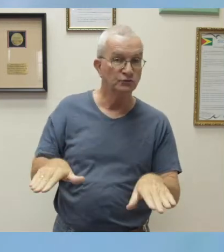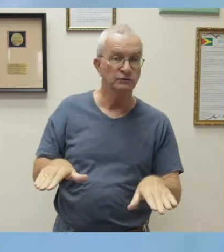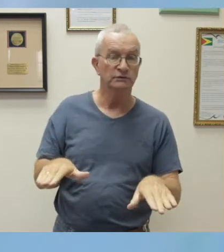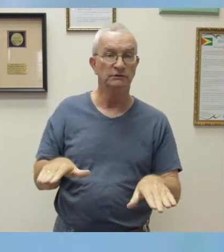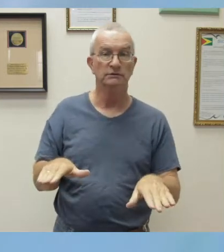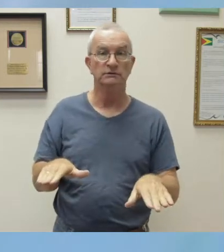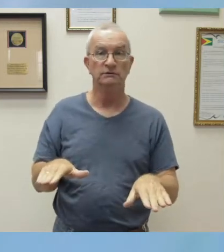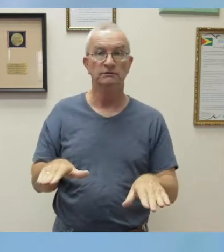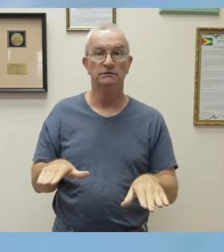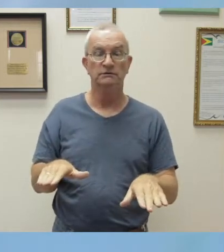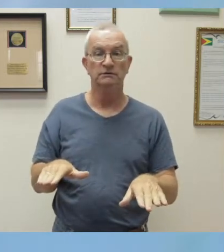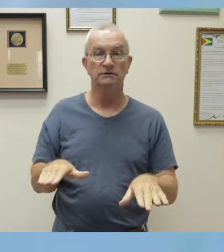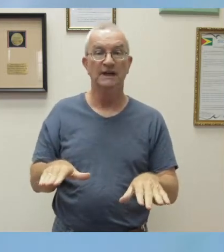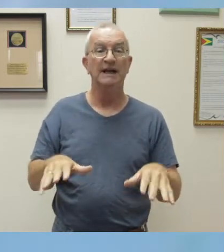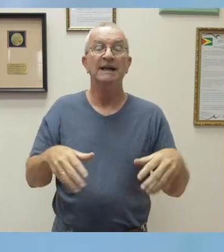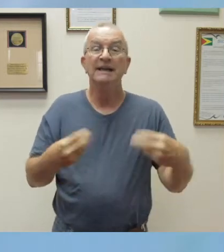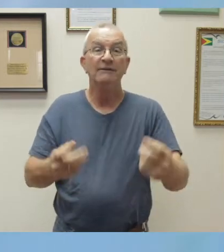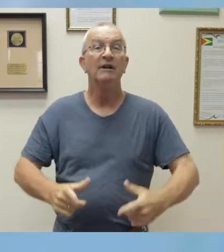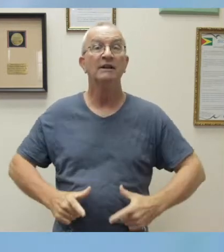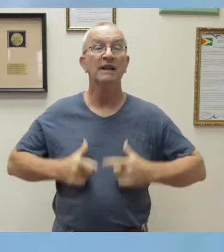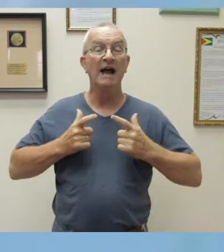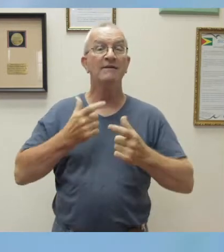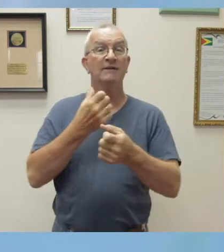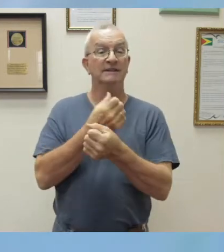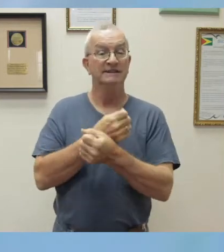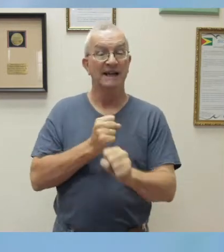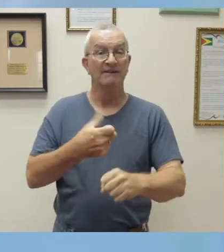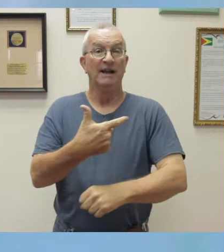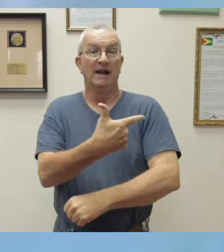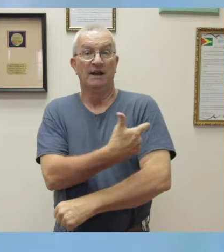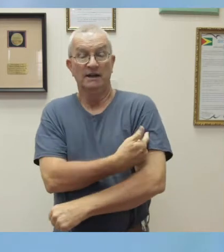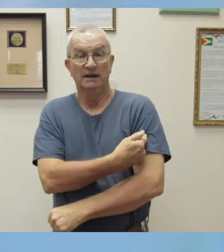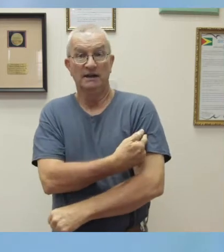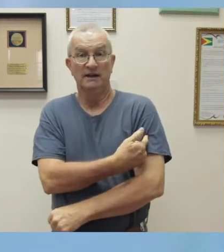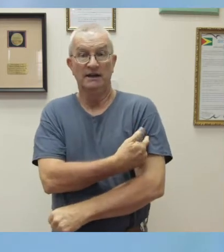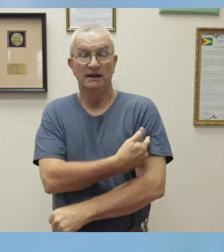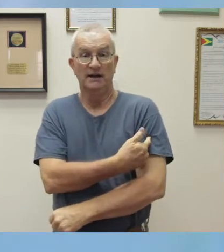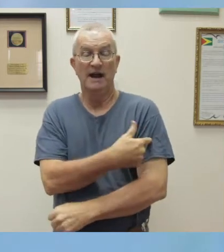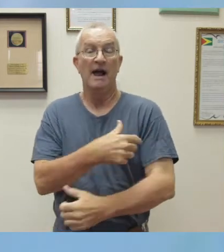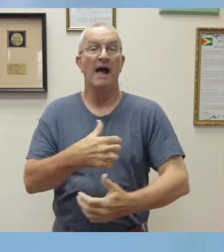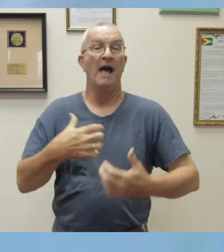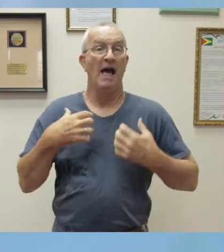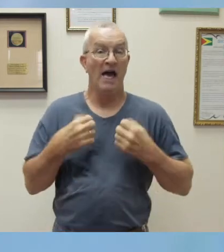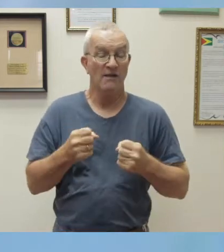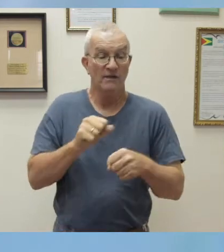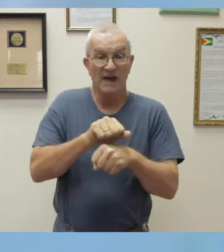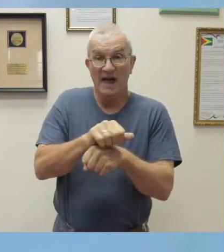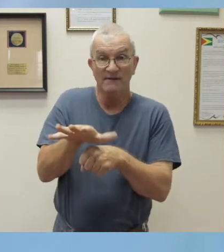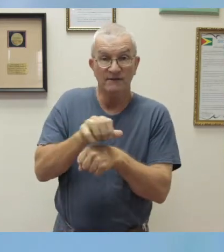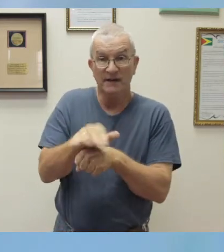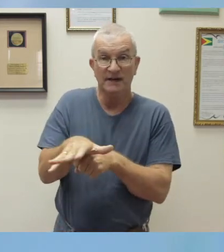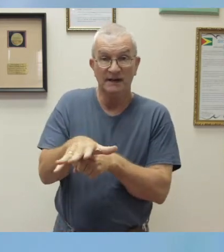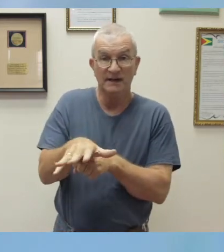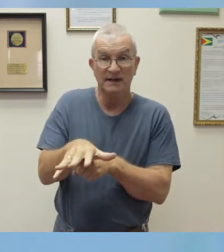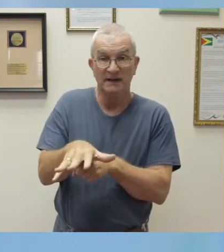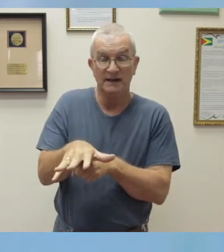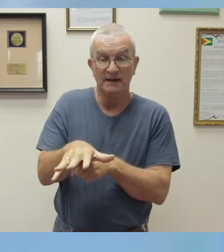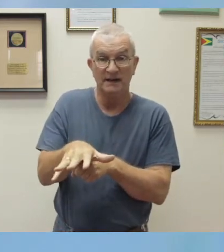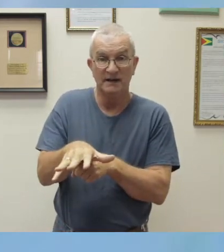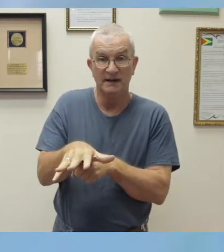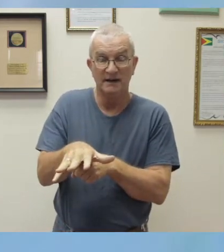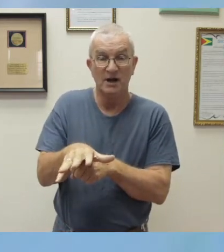life-saving immunizations and health advice, looking after the elderly,